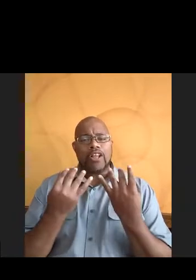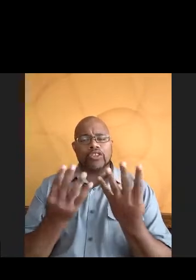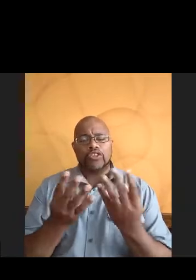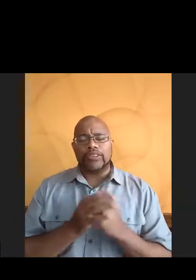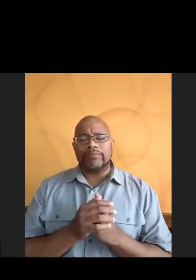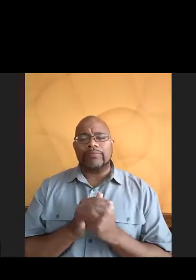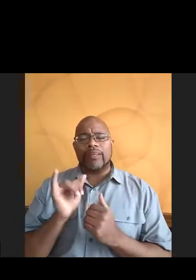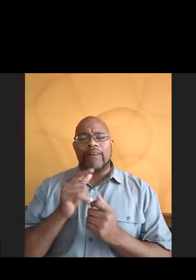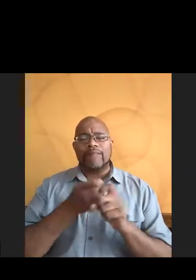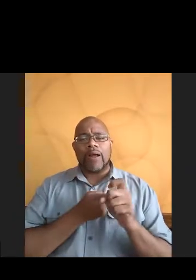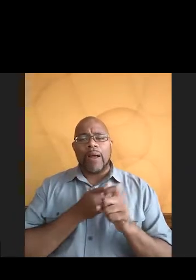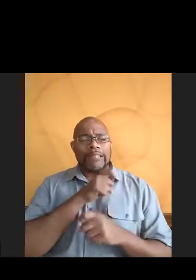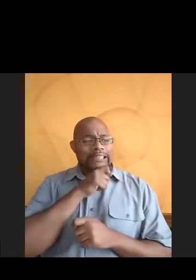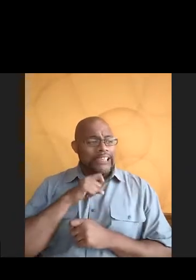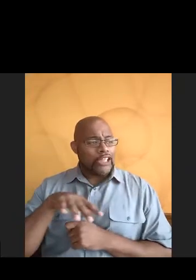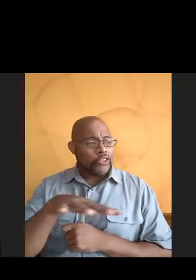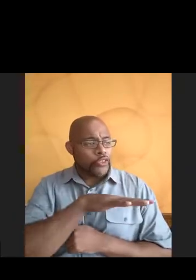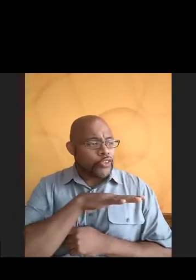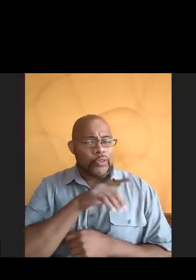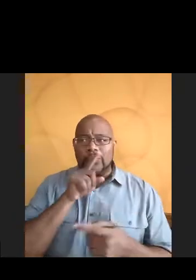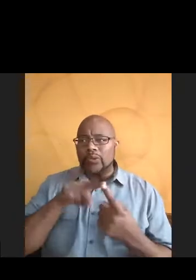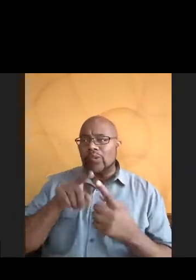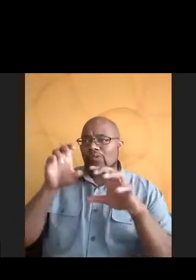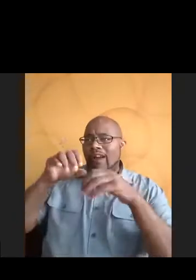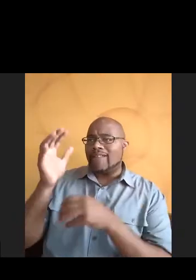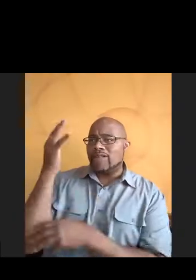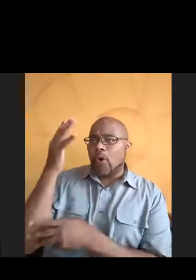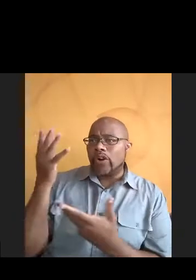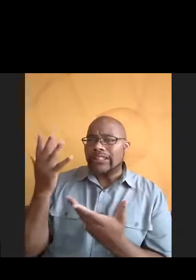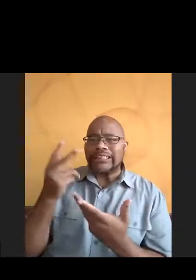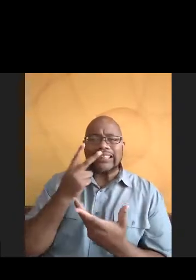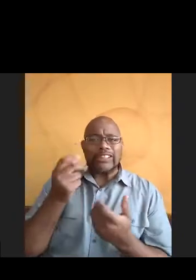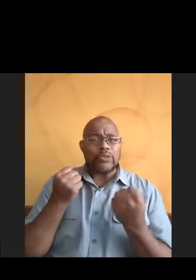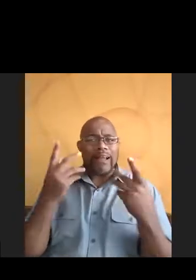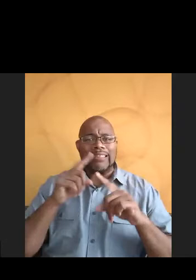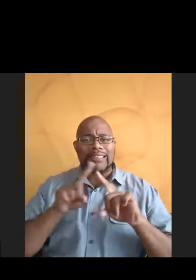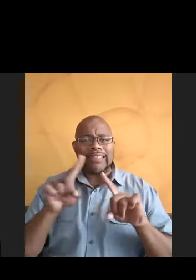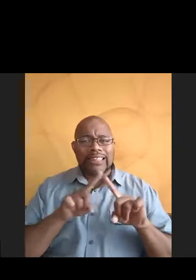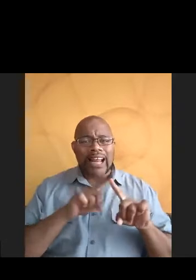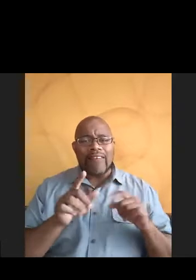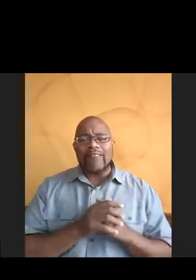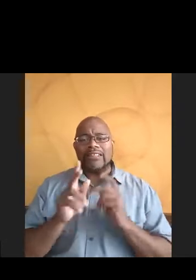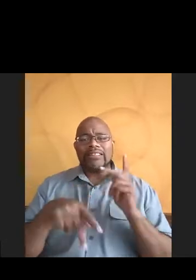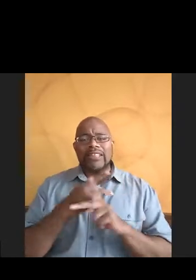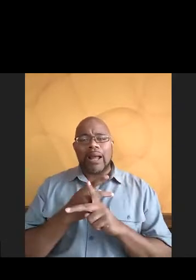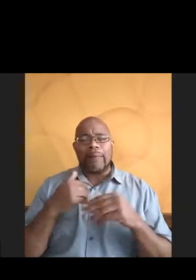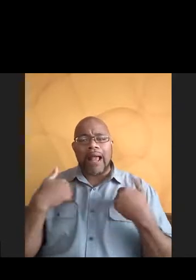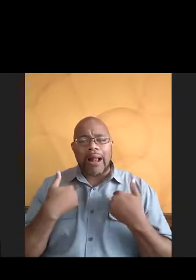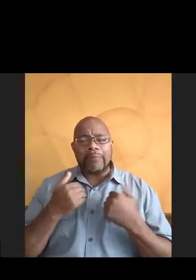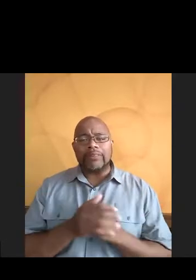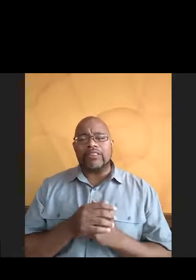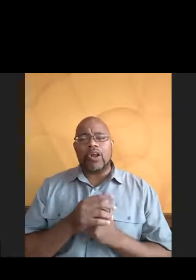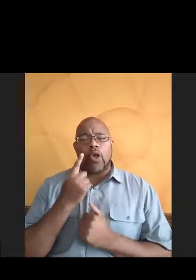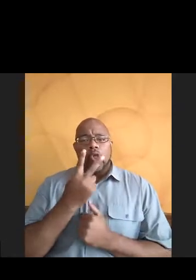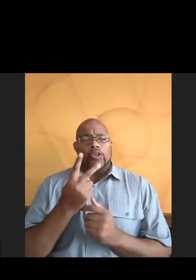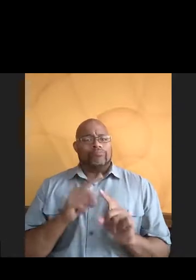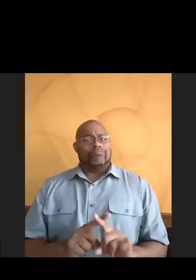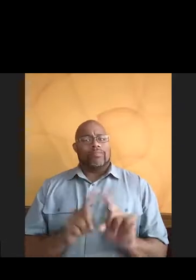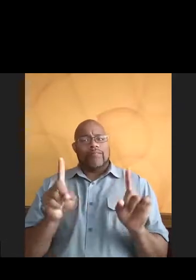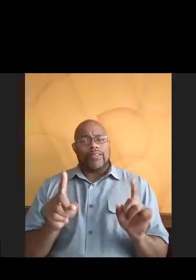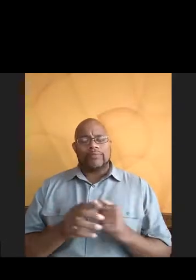It's like going from a desert almost to a rainforest. You just see so many different types of organisms and they look so different.